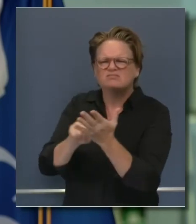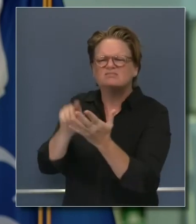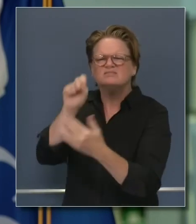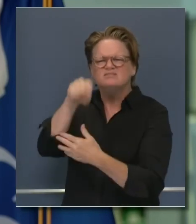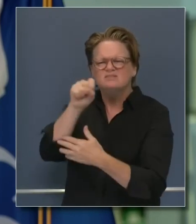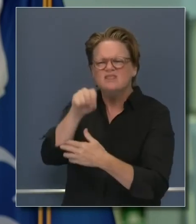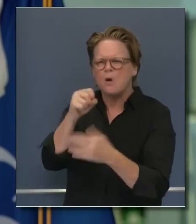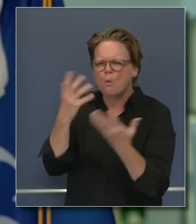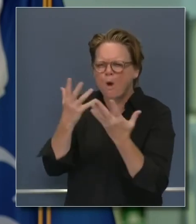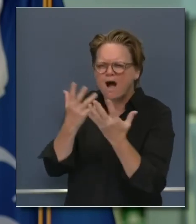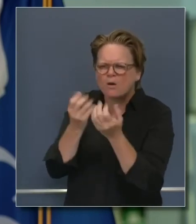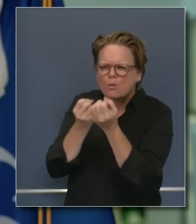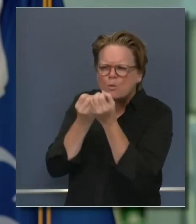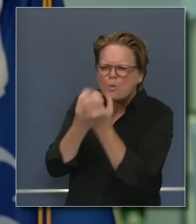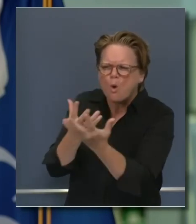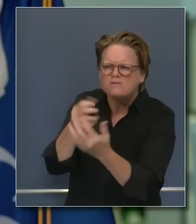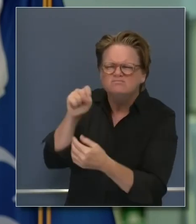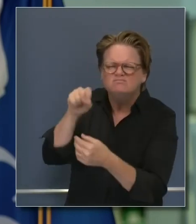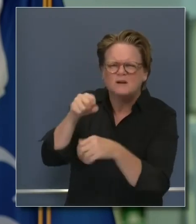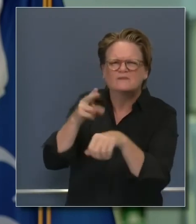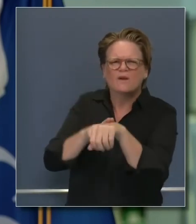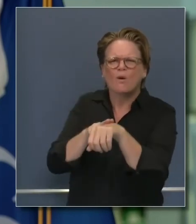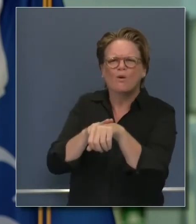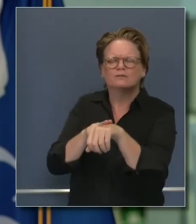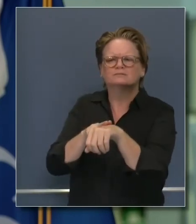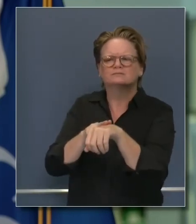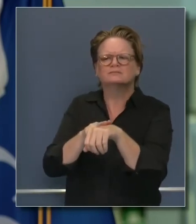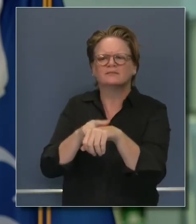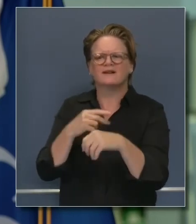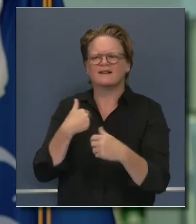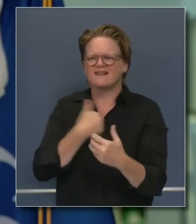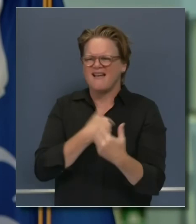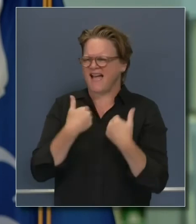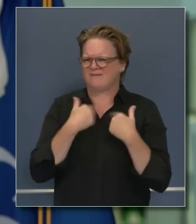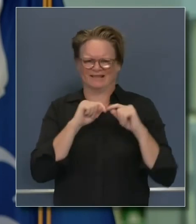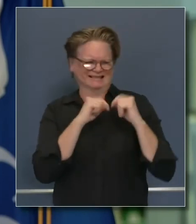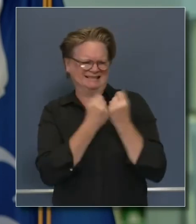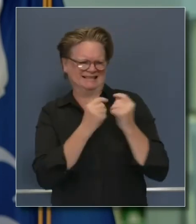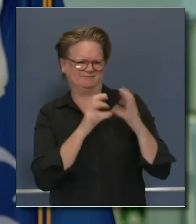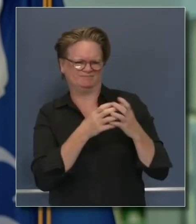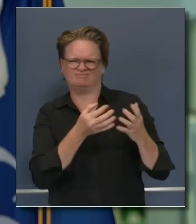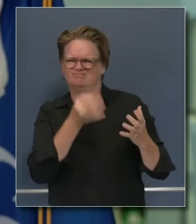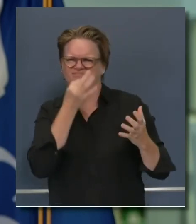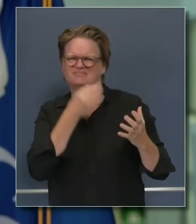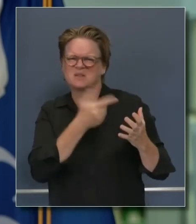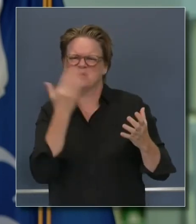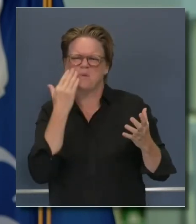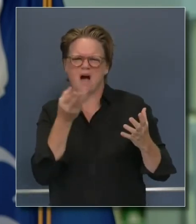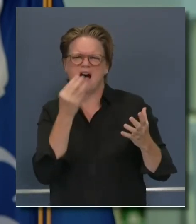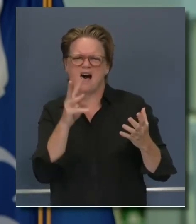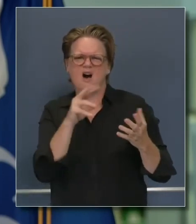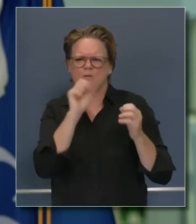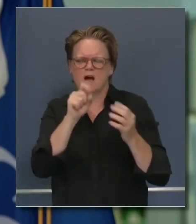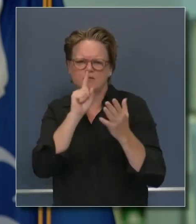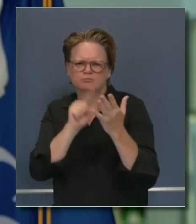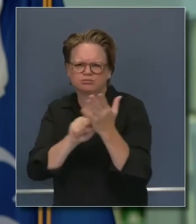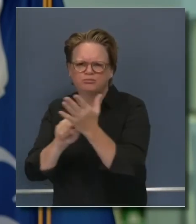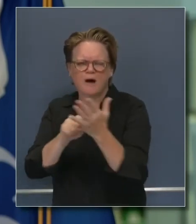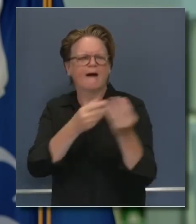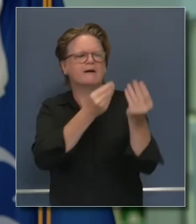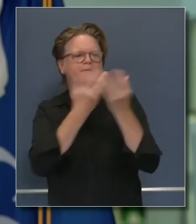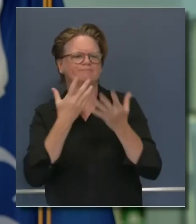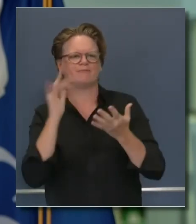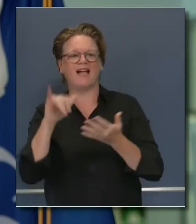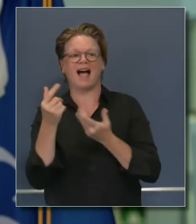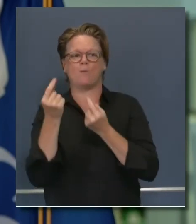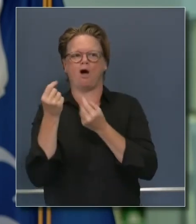instant. We have an incident command strategy that requires a real adjudication of the facts on the ground. Let me just say this.